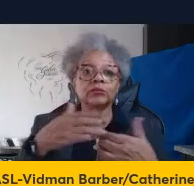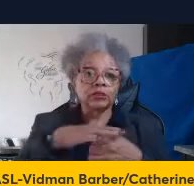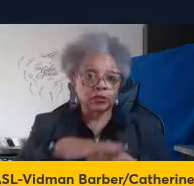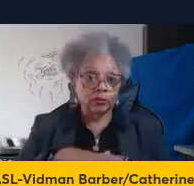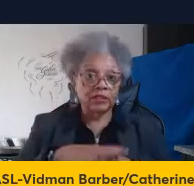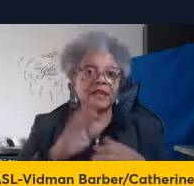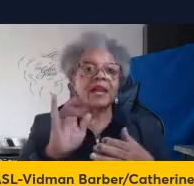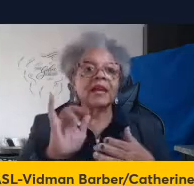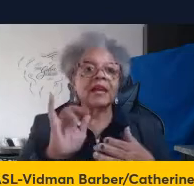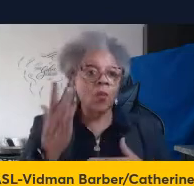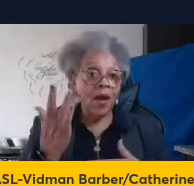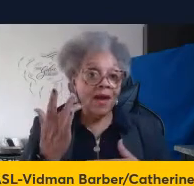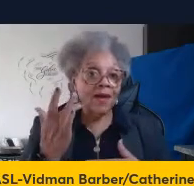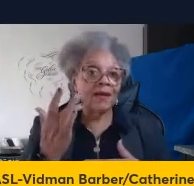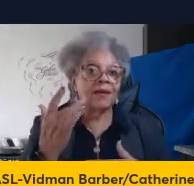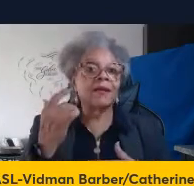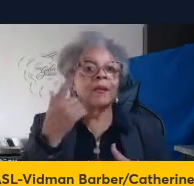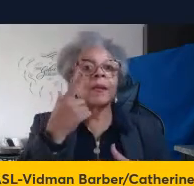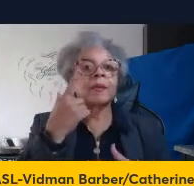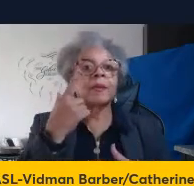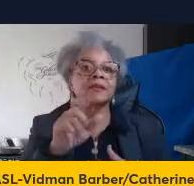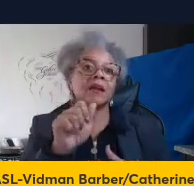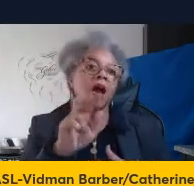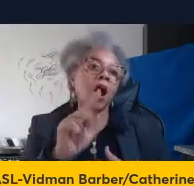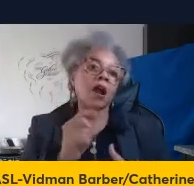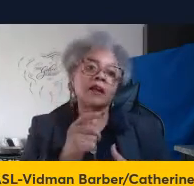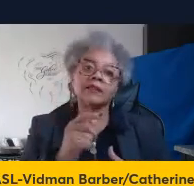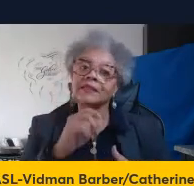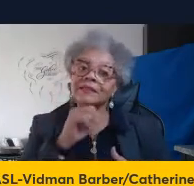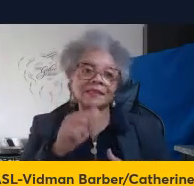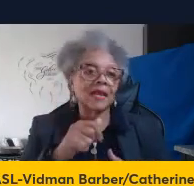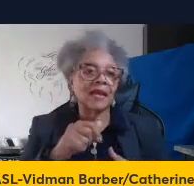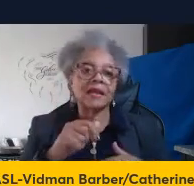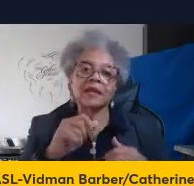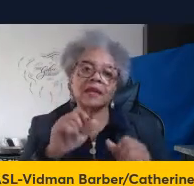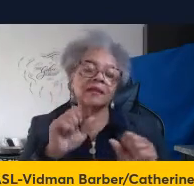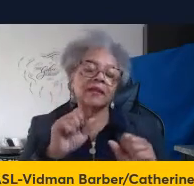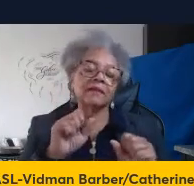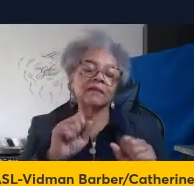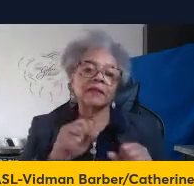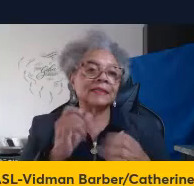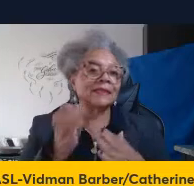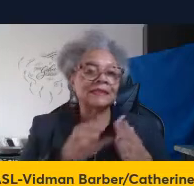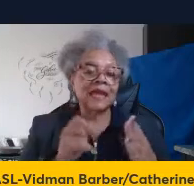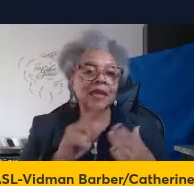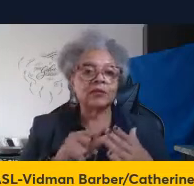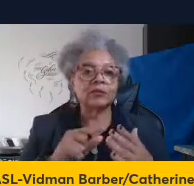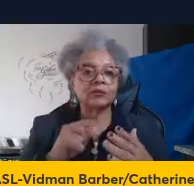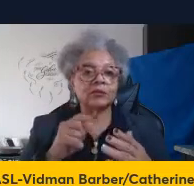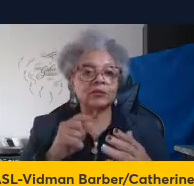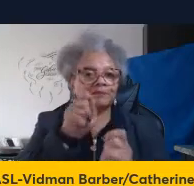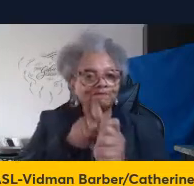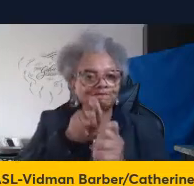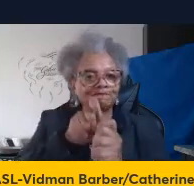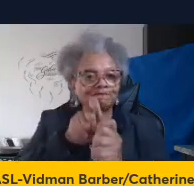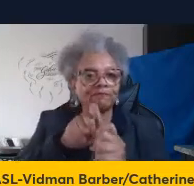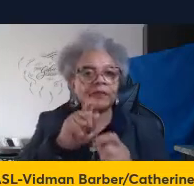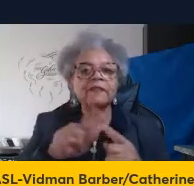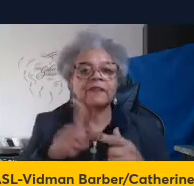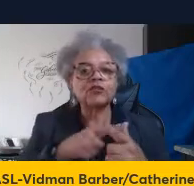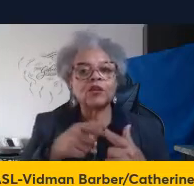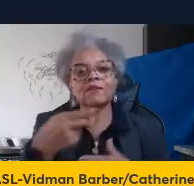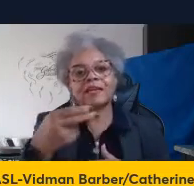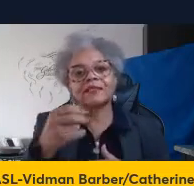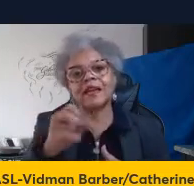is because ART therapies are not designed to antagonize inflammation. And so, you then have HIV affecting,